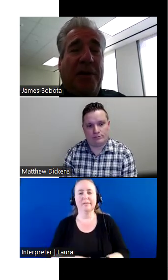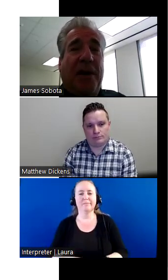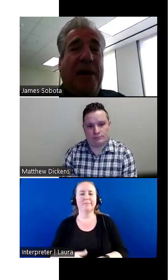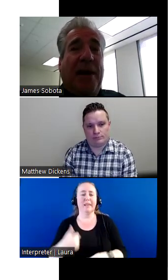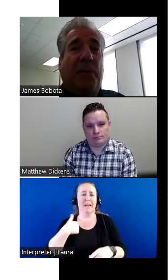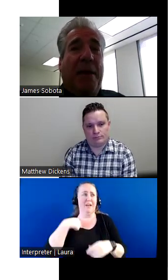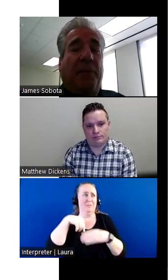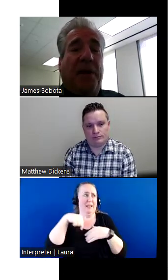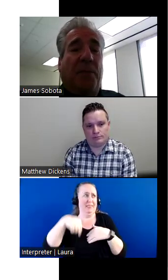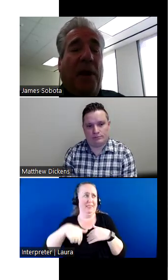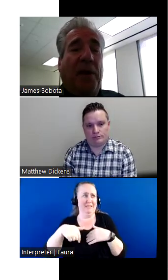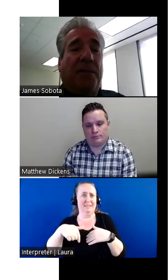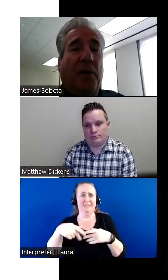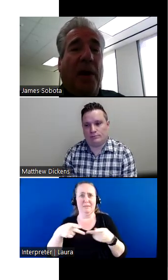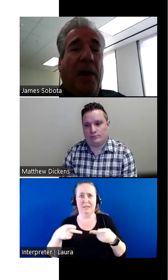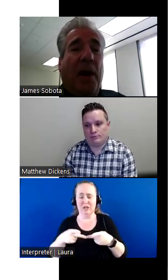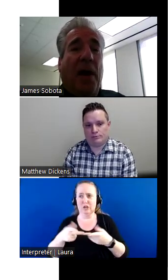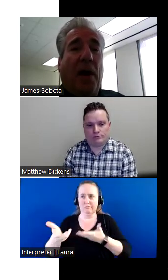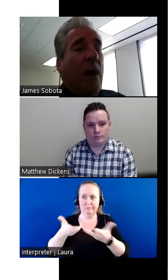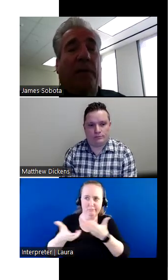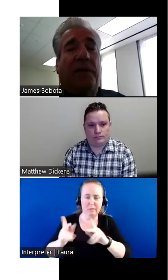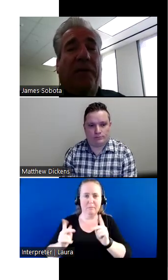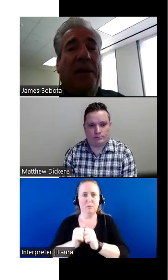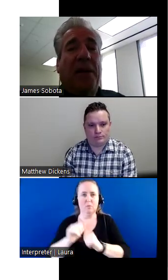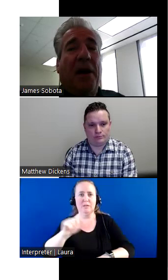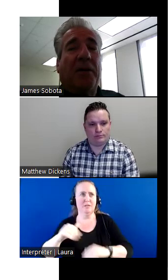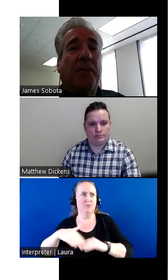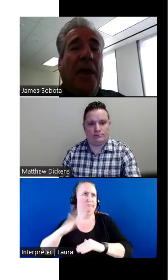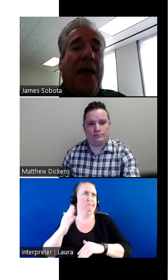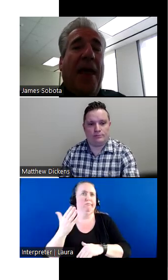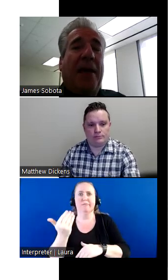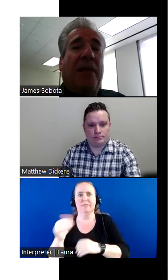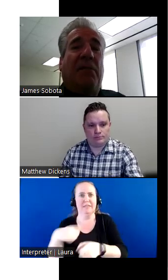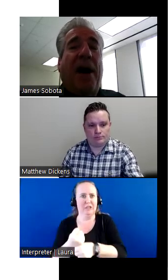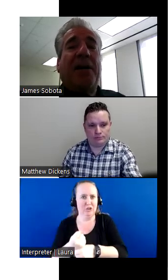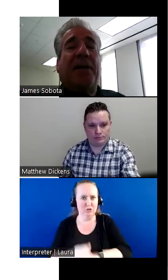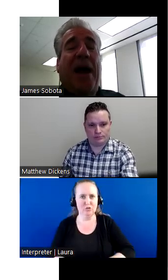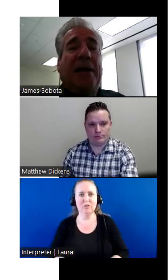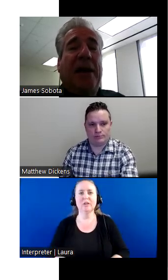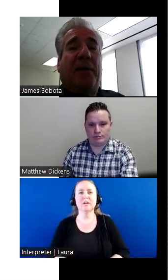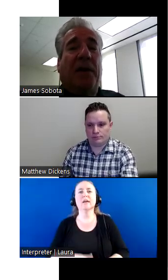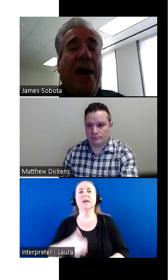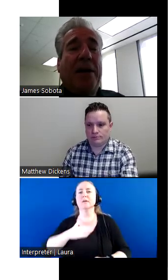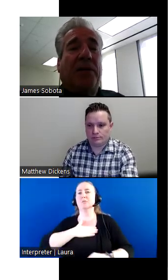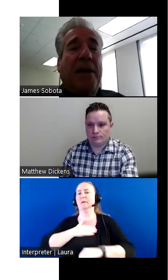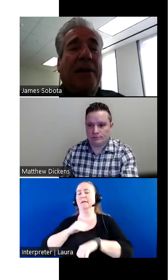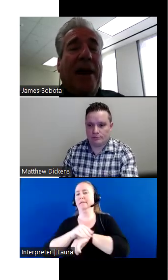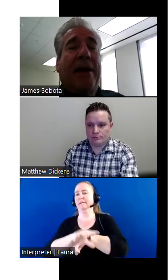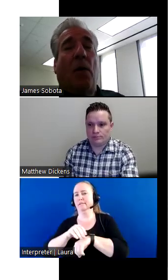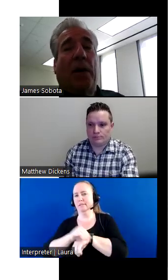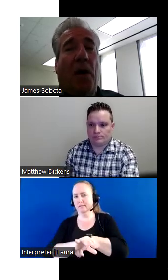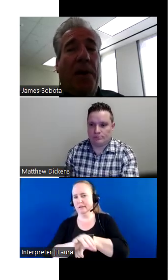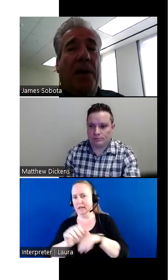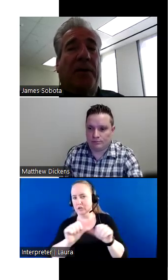position in dealing with people with disabilities for well over 15 years. And the advice that I give to other agencies